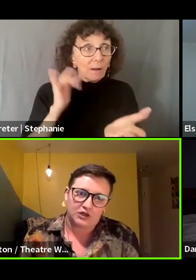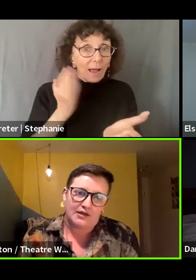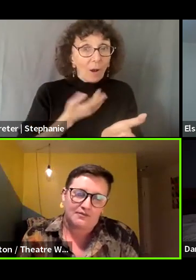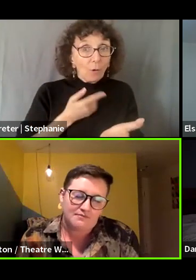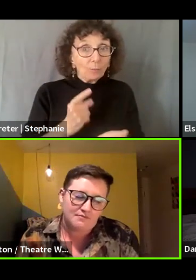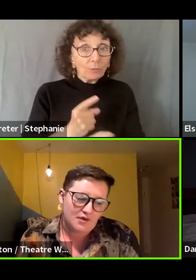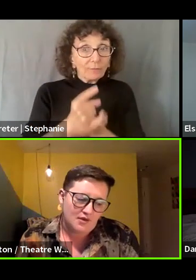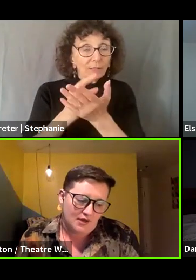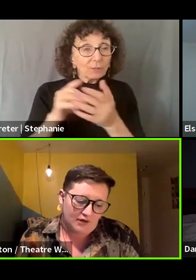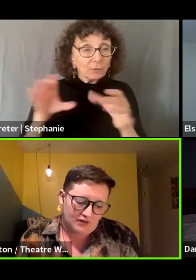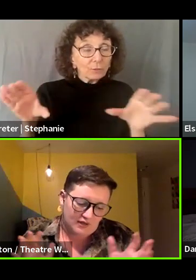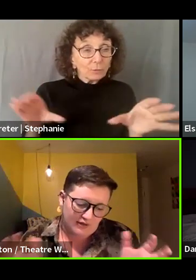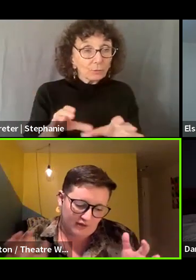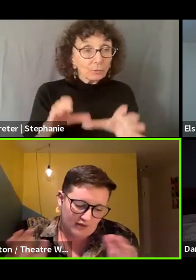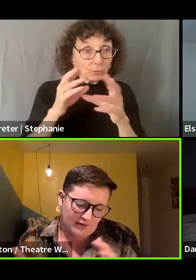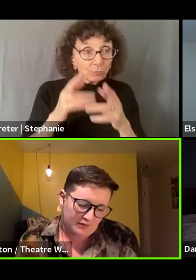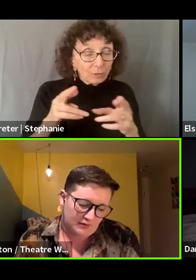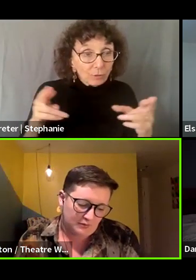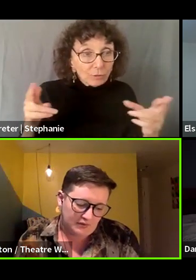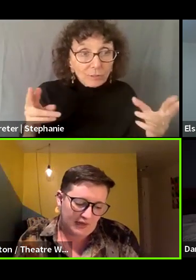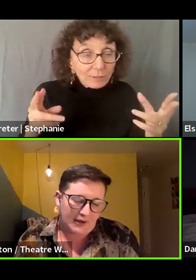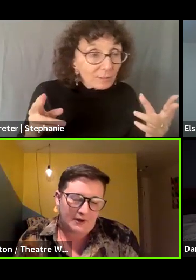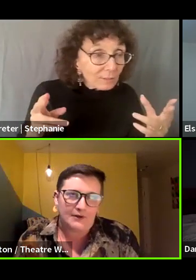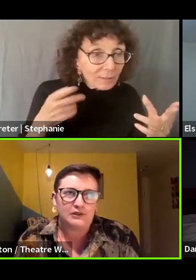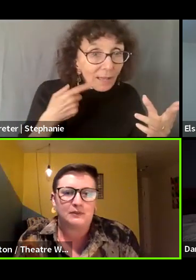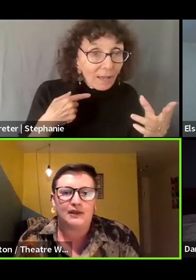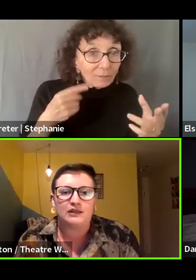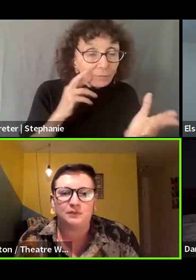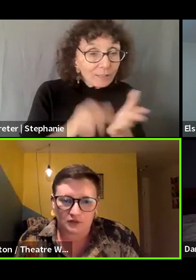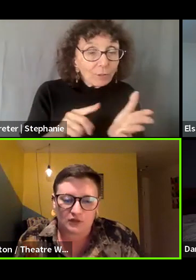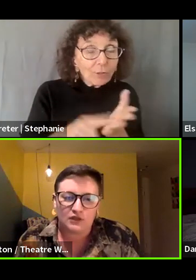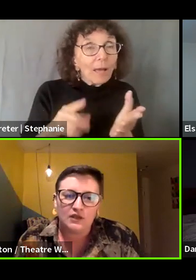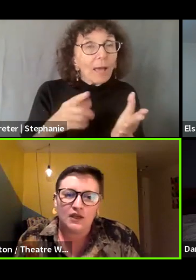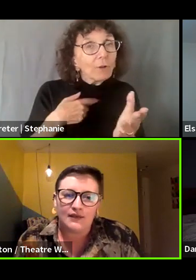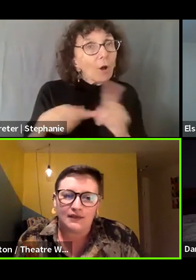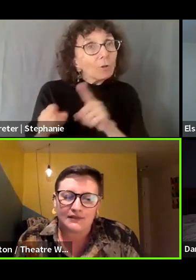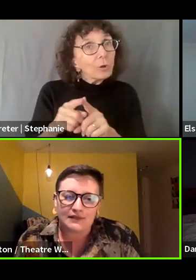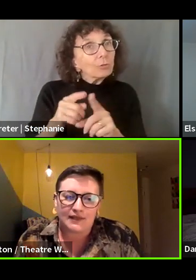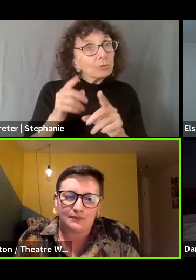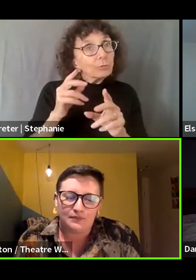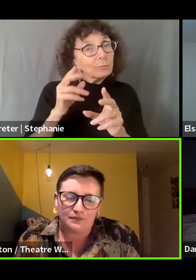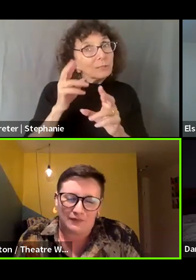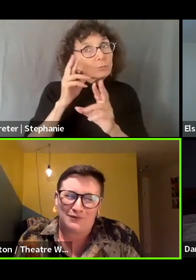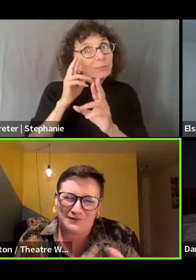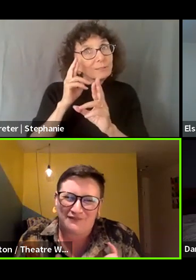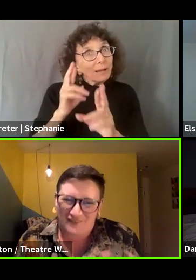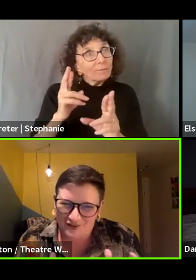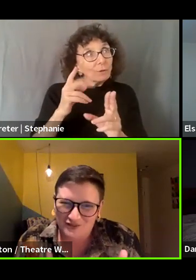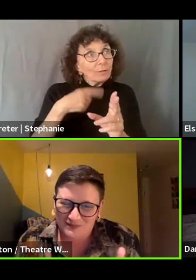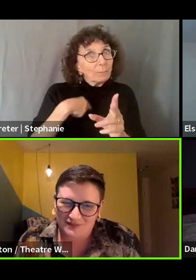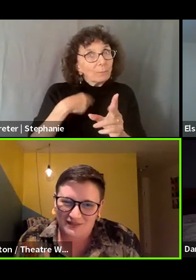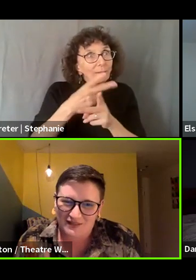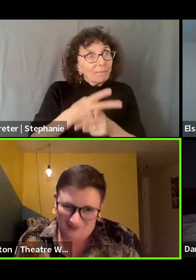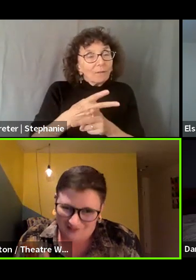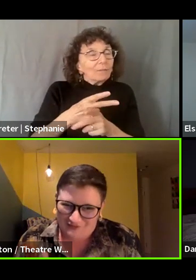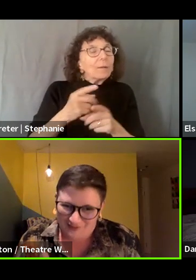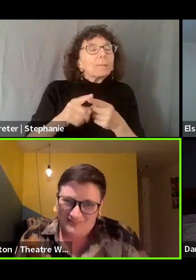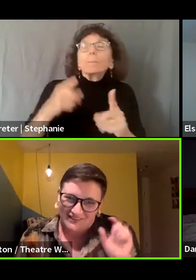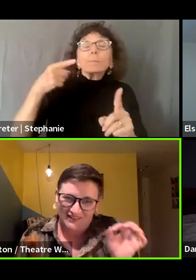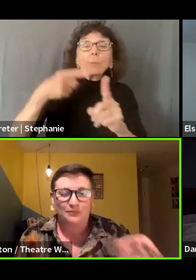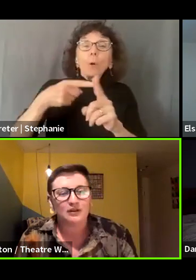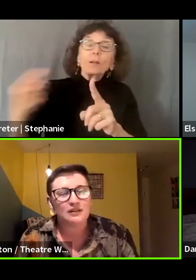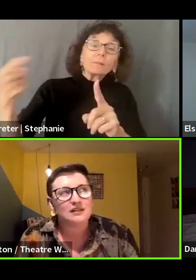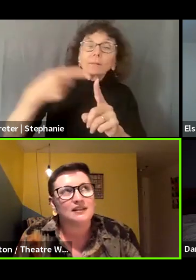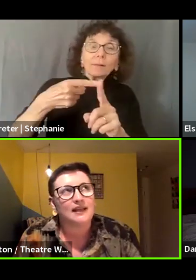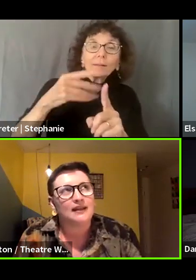research and trying to navigate that with, with care and respect. But to, I think, Elsa, that, that point about fellowships, I think is